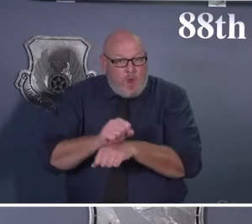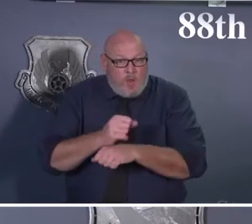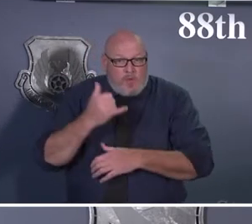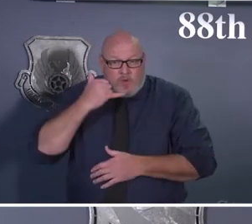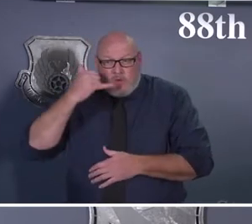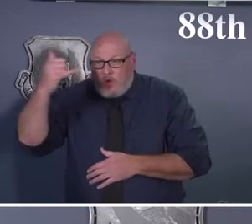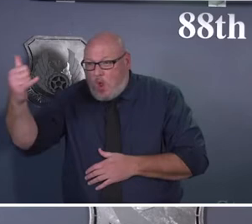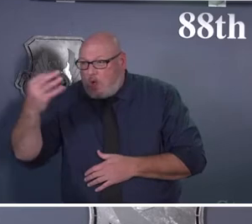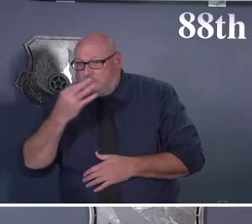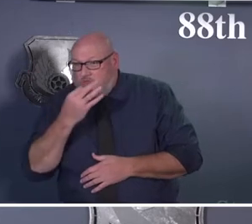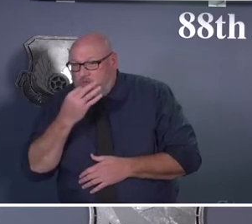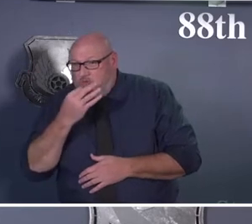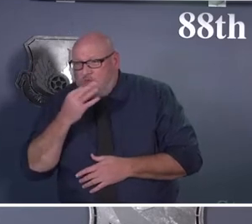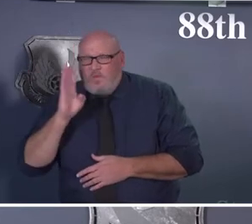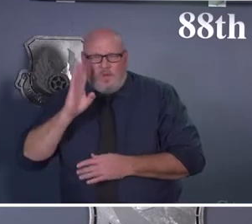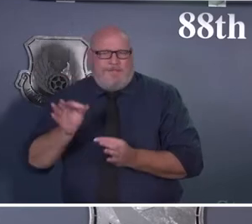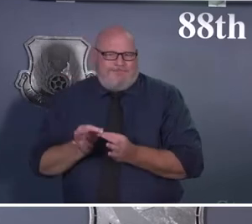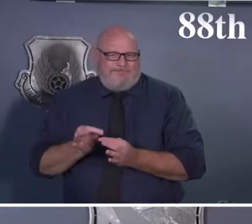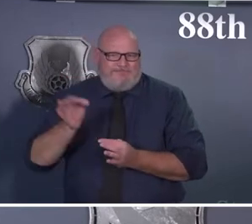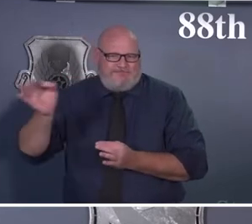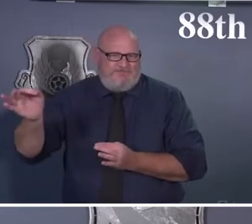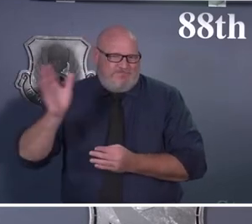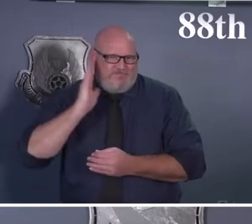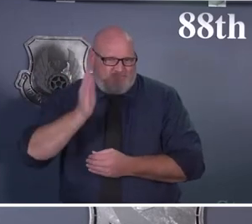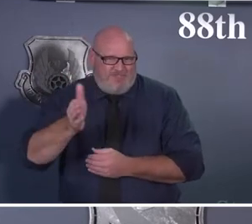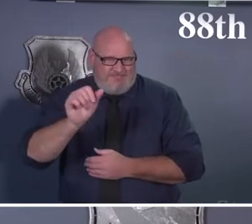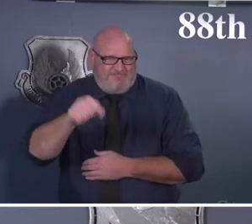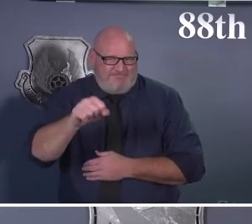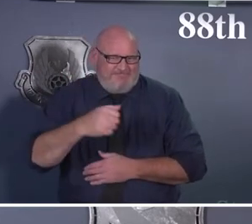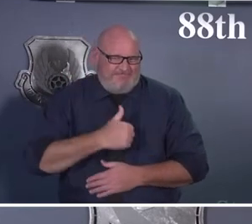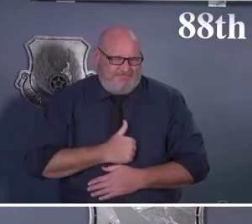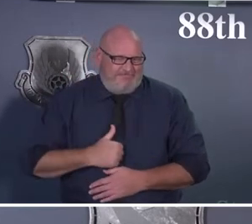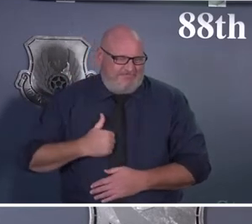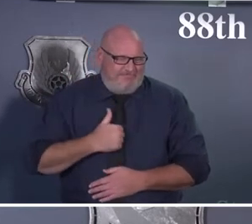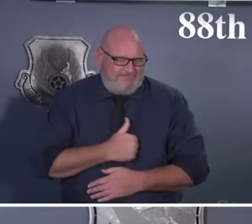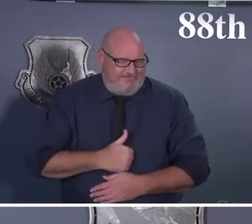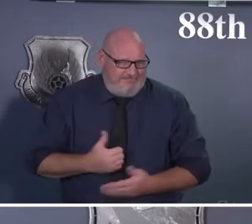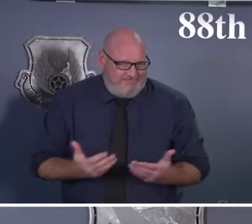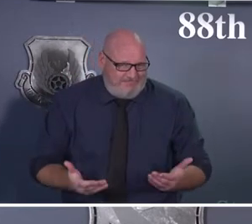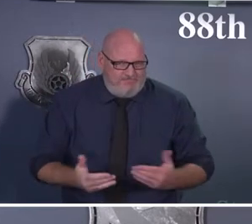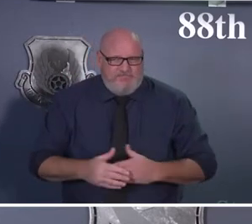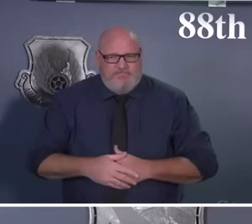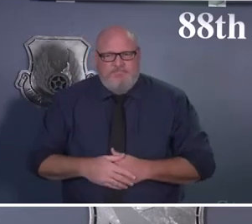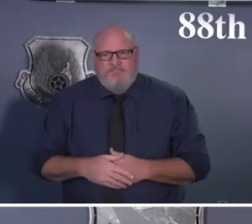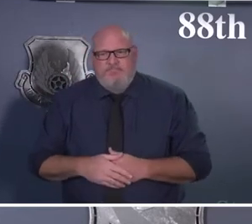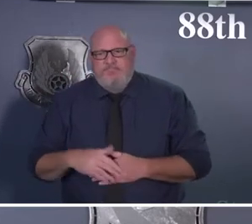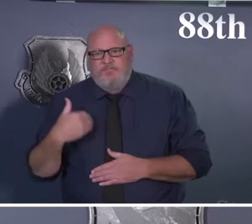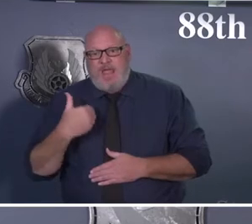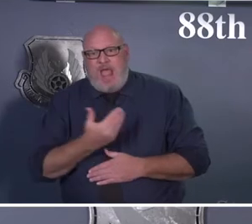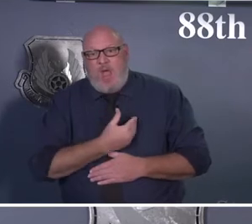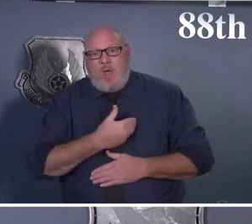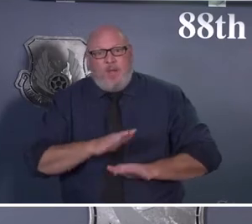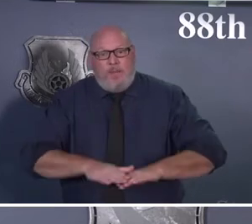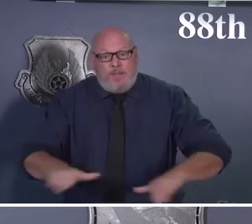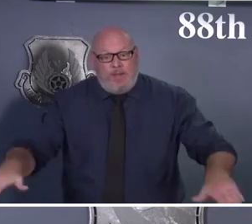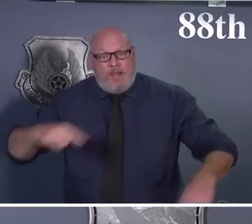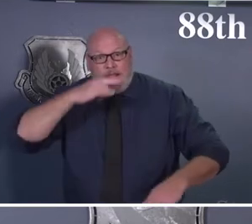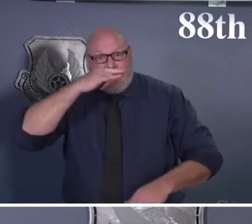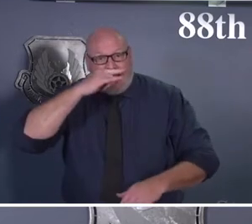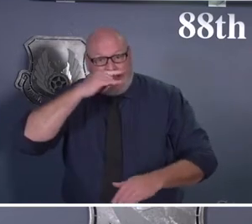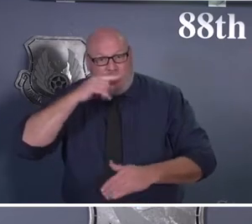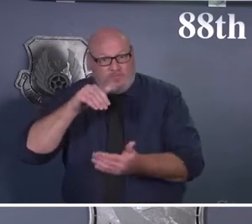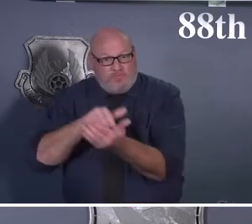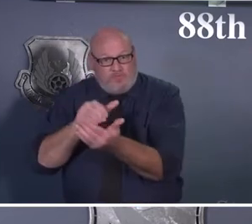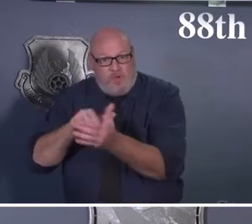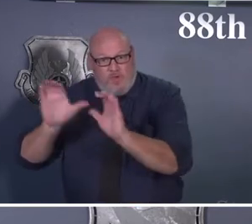to our care is in our dental and pediatrics clinics who continue to work hard to serve our community. But our primary focus